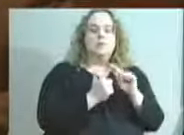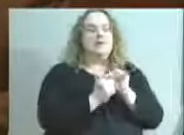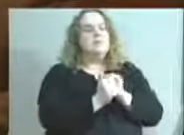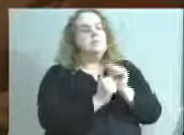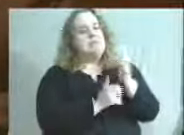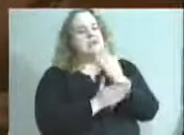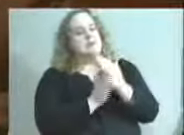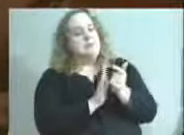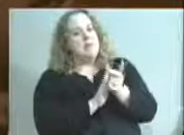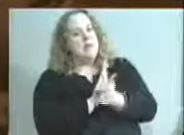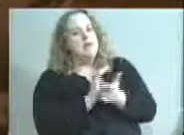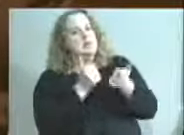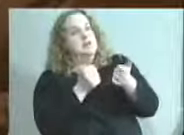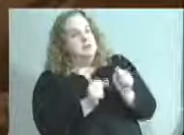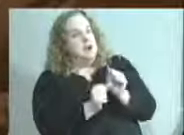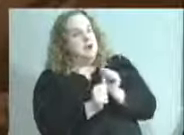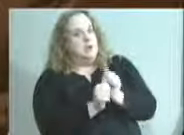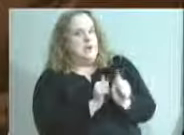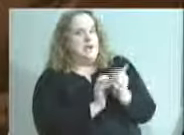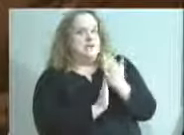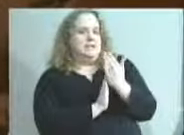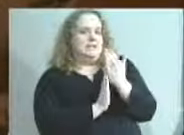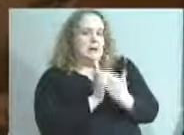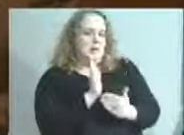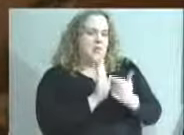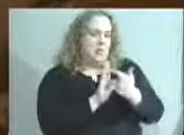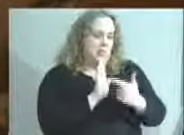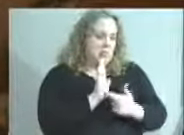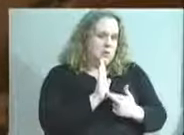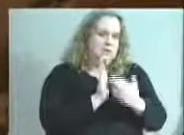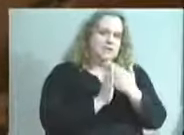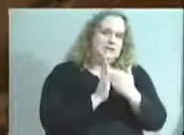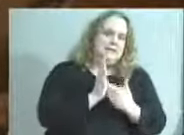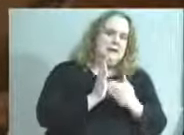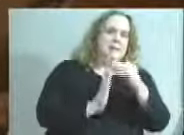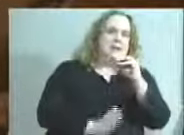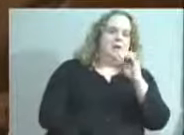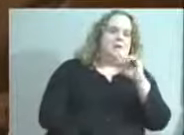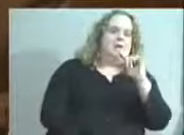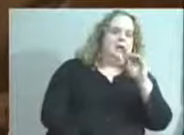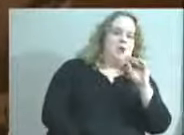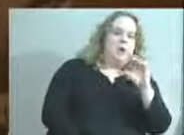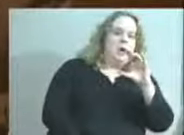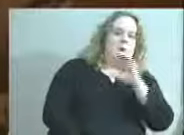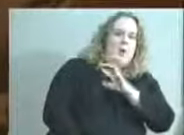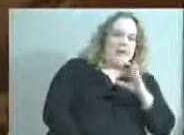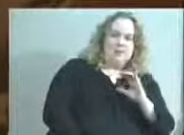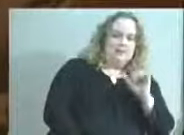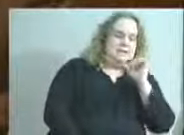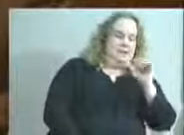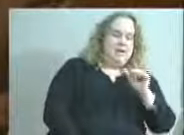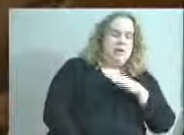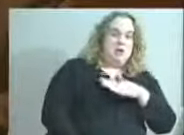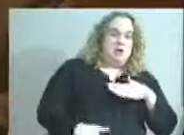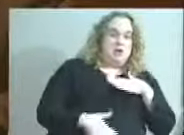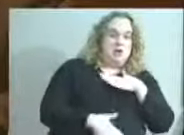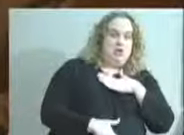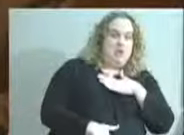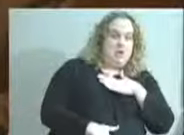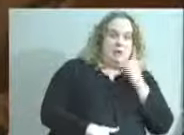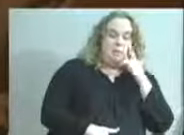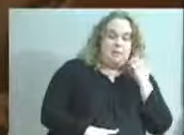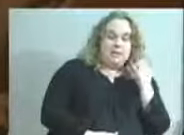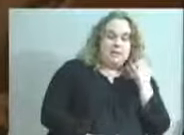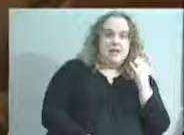and we've attempted to pass some ordinances that some of the Metro Council has not appreciated relative to further diversifying our housing